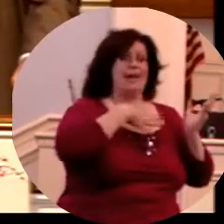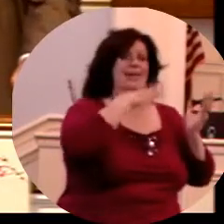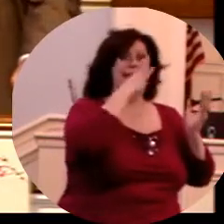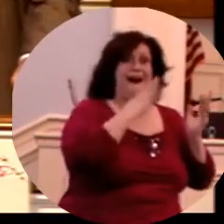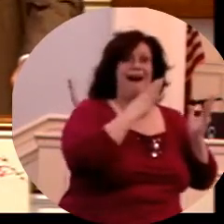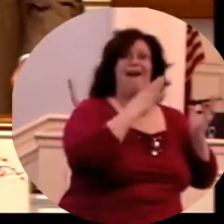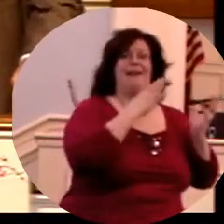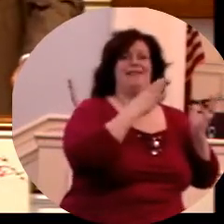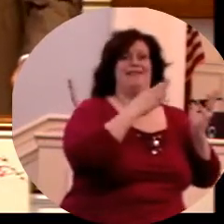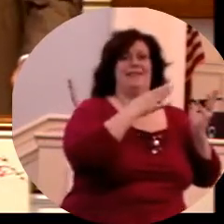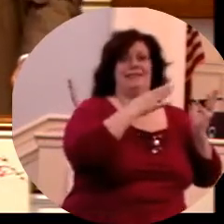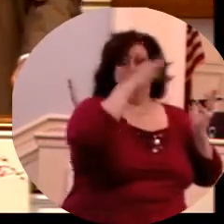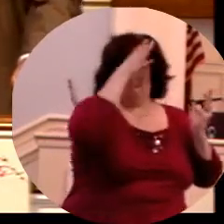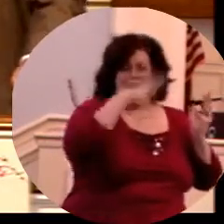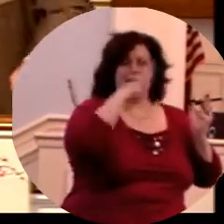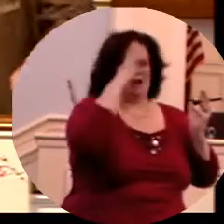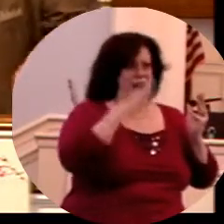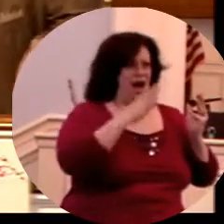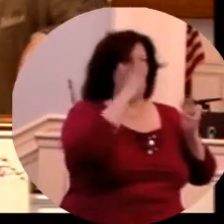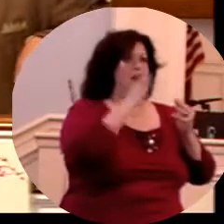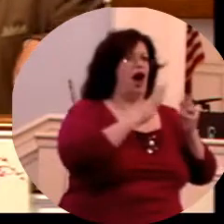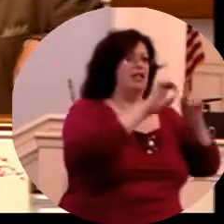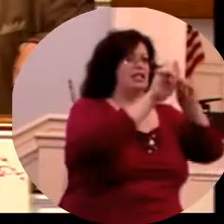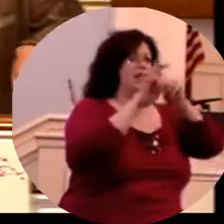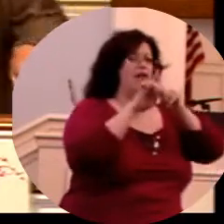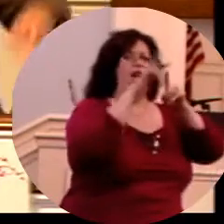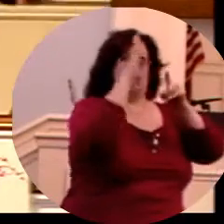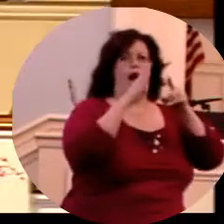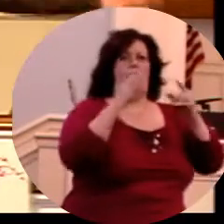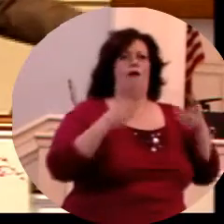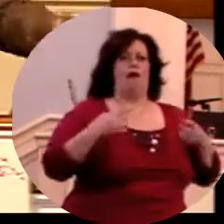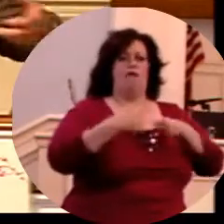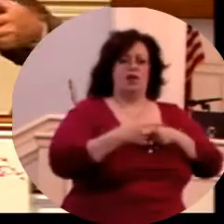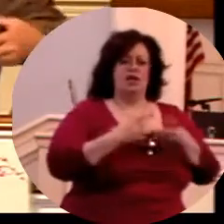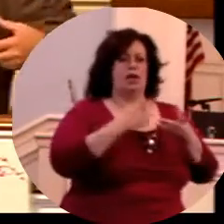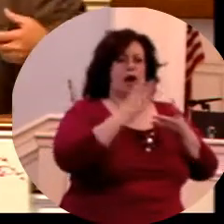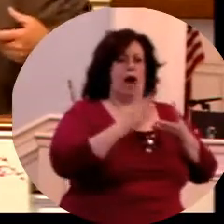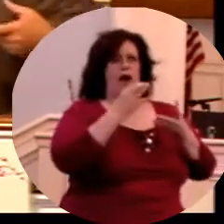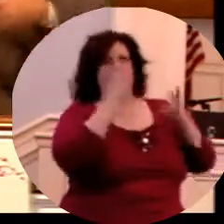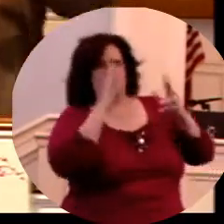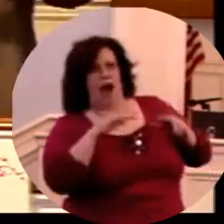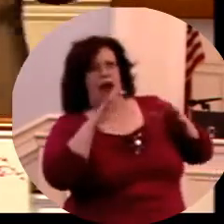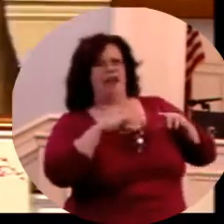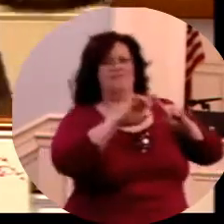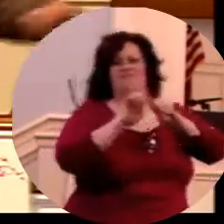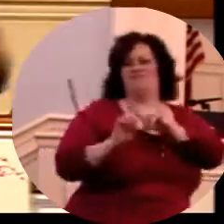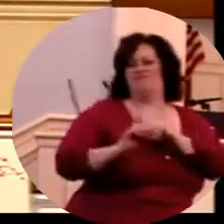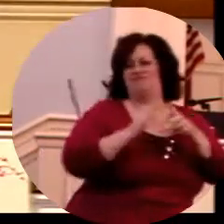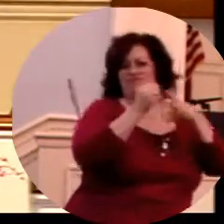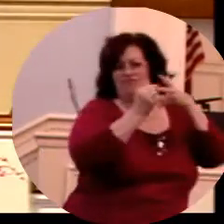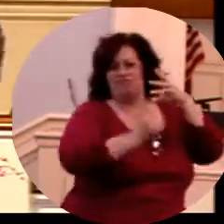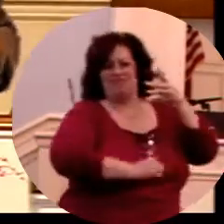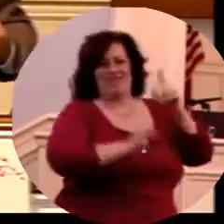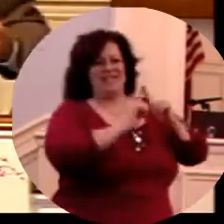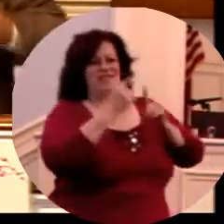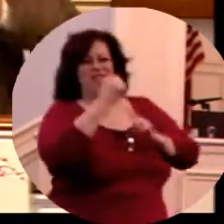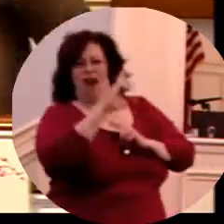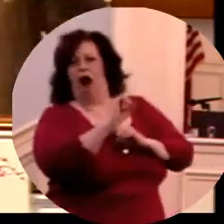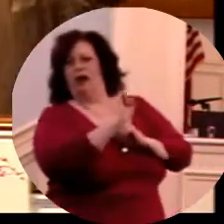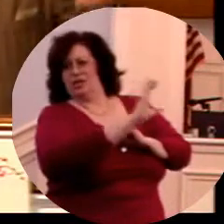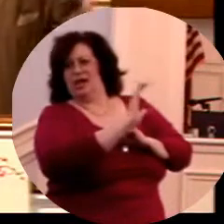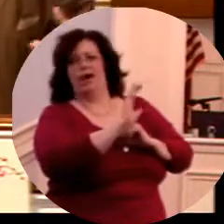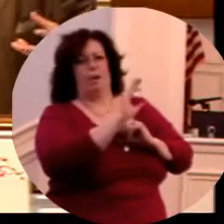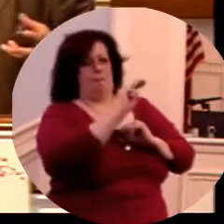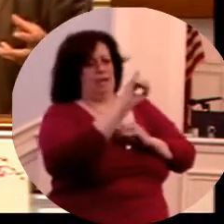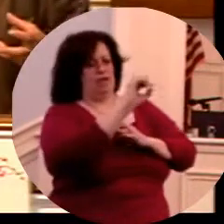gods, married couple gods, gods over everything, gods of fertility, gods of rain, gods of... I mean, they had all of that. That